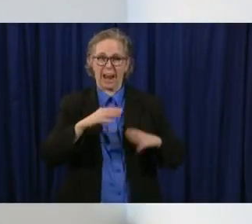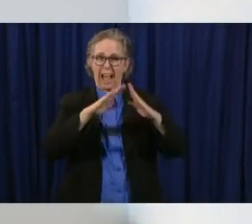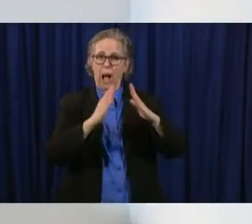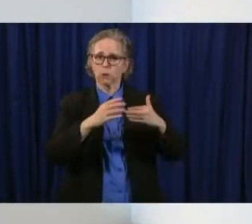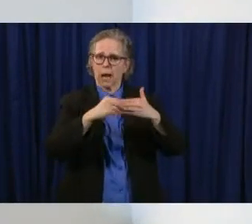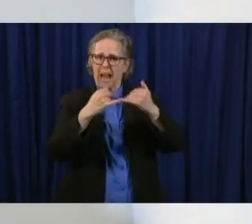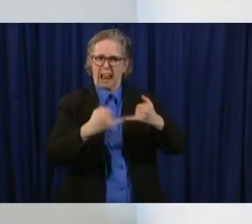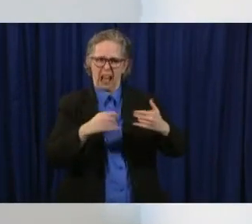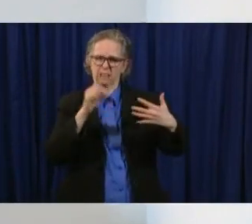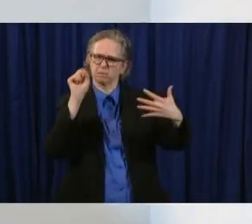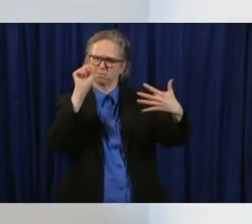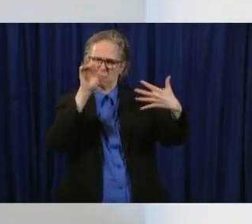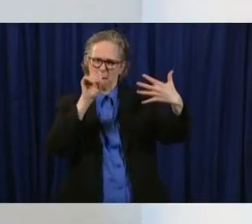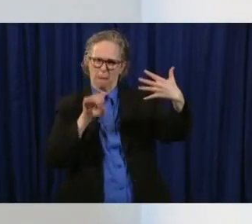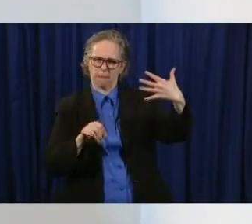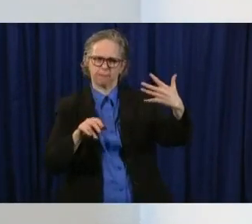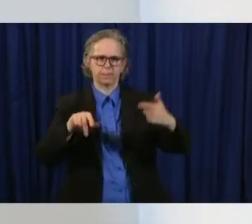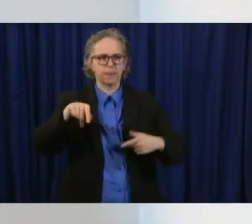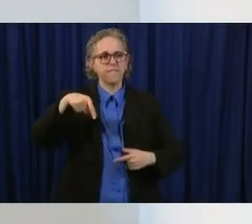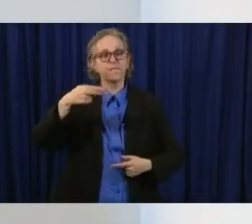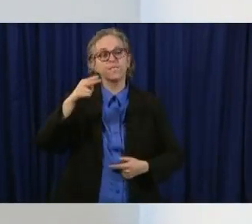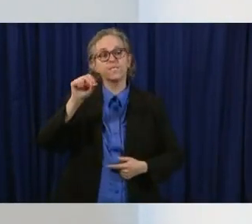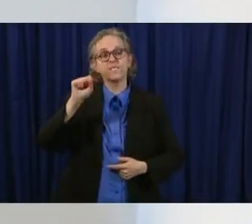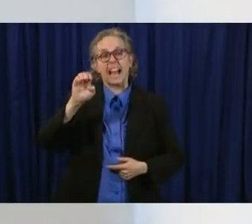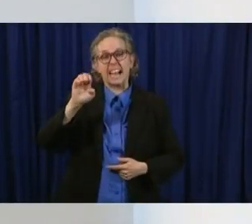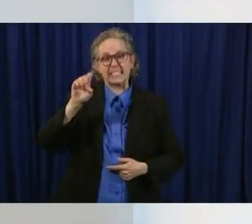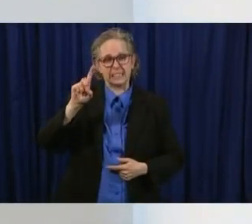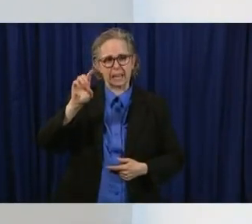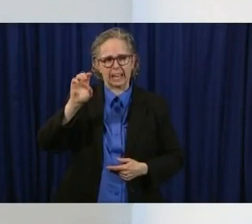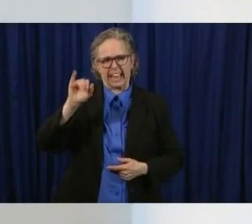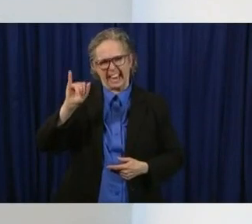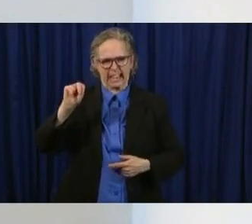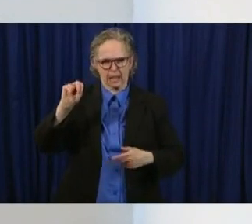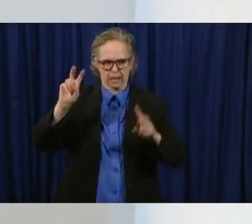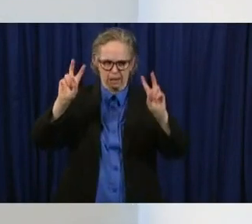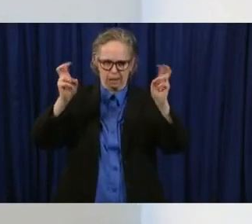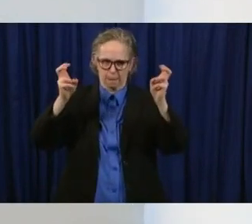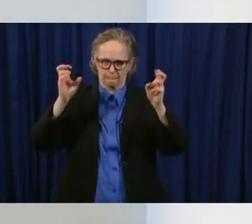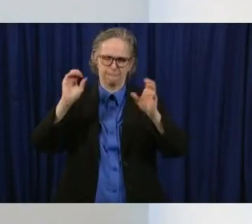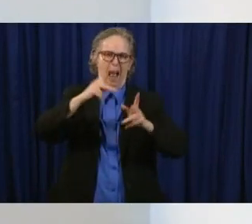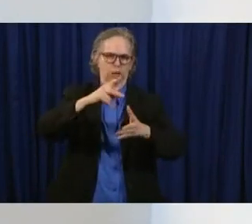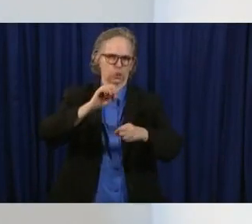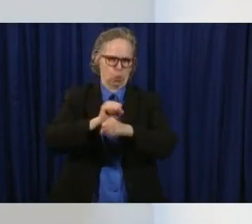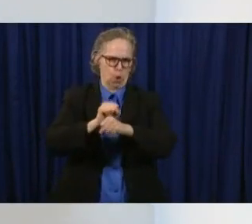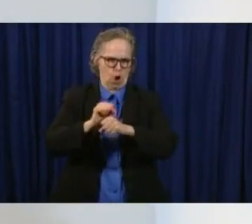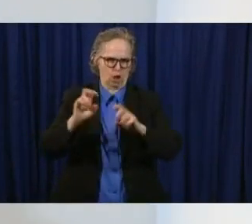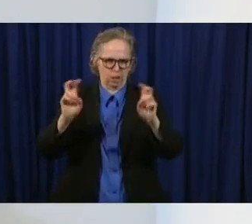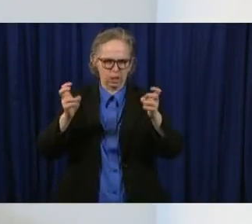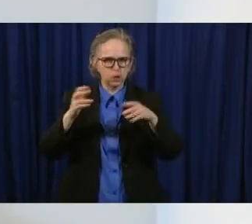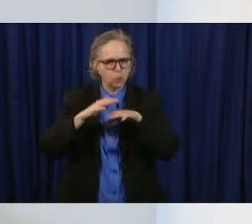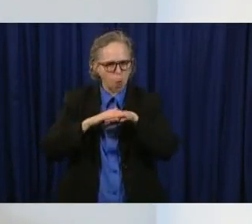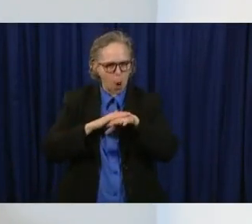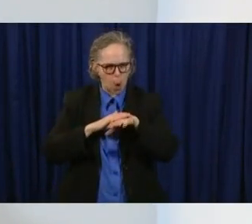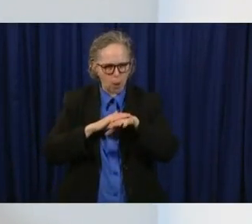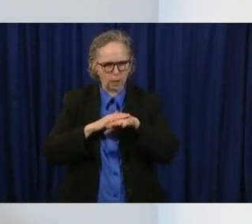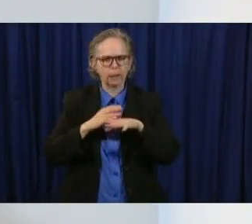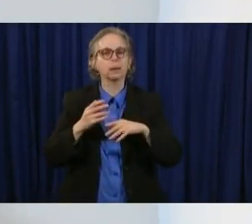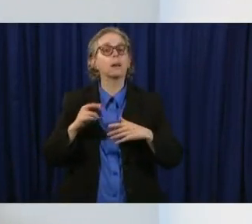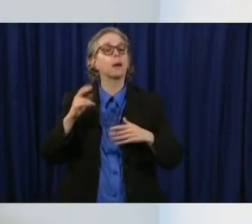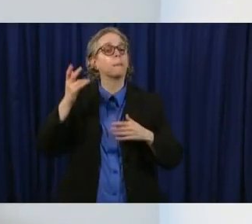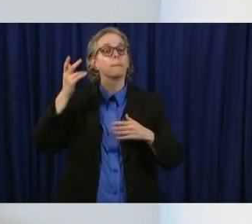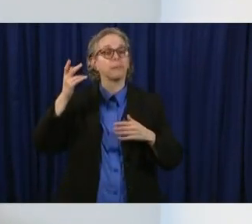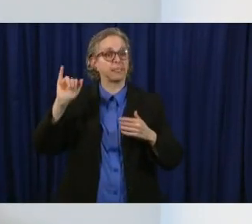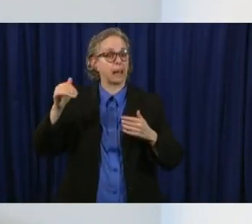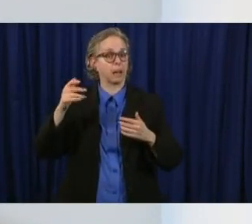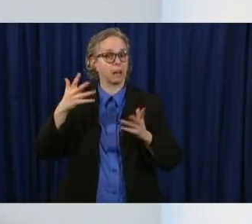phased in return for work and they and they talk about accommodating uh vulnerable individuals as part of the third phase and so